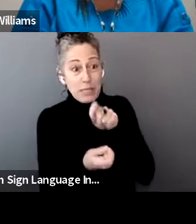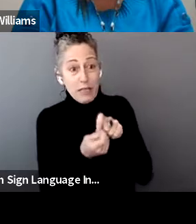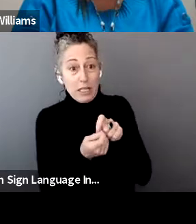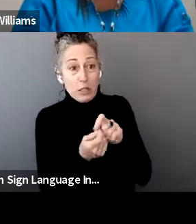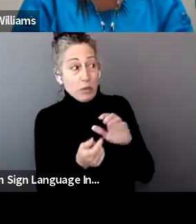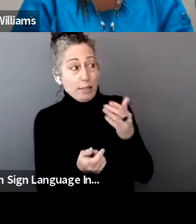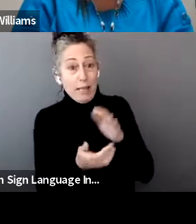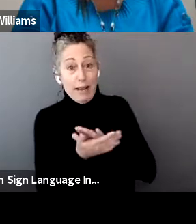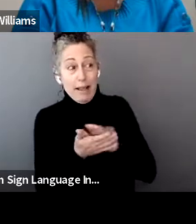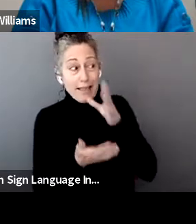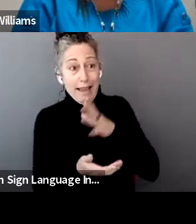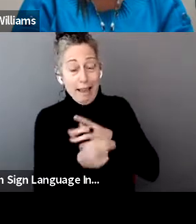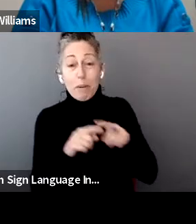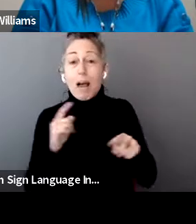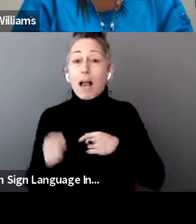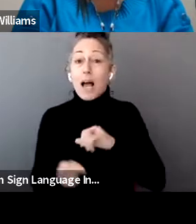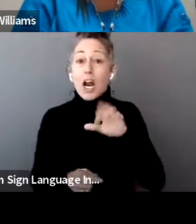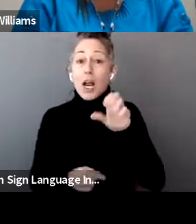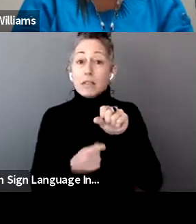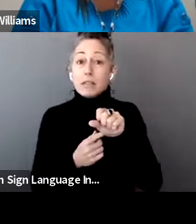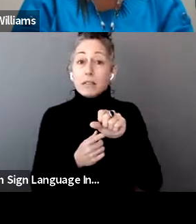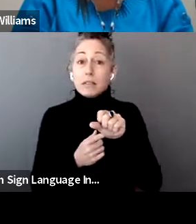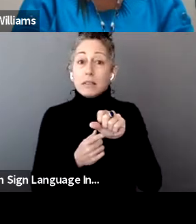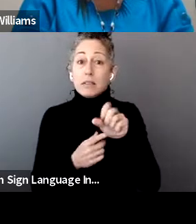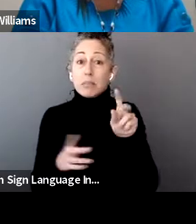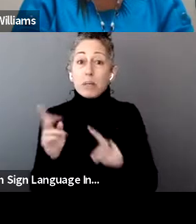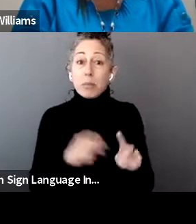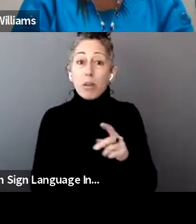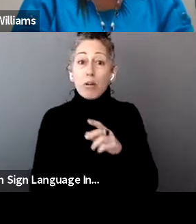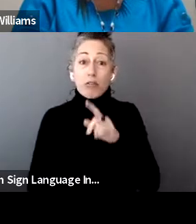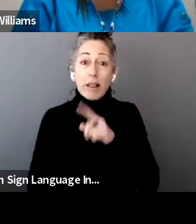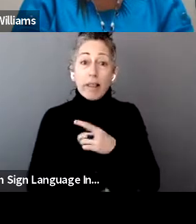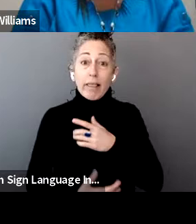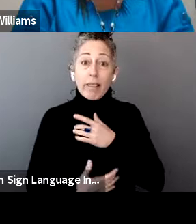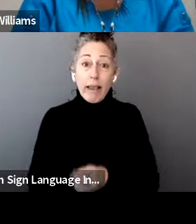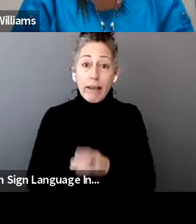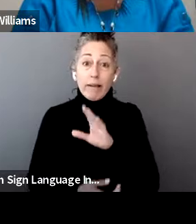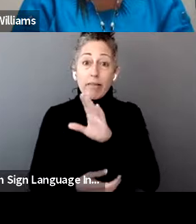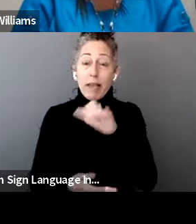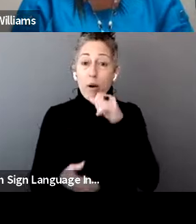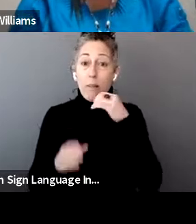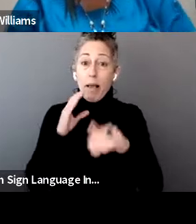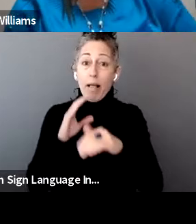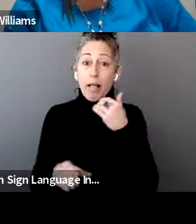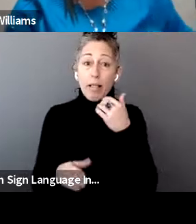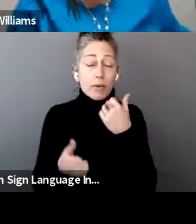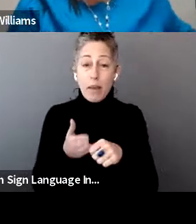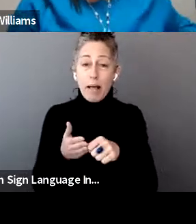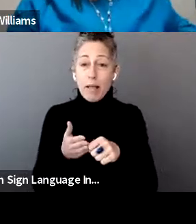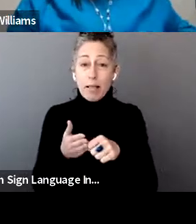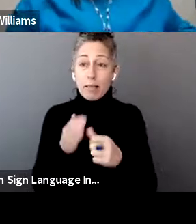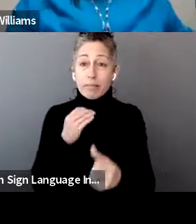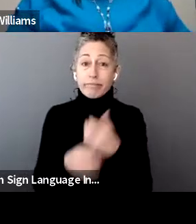very nice lady, but the IRS is an agency that really no one likes to get a letter from, right? So what are some of the biggest